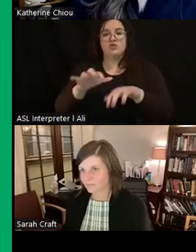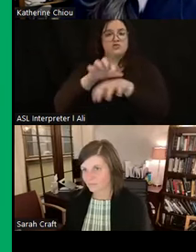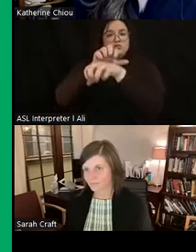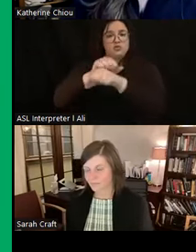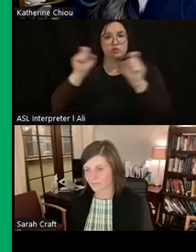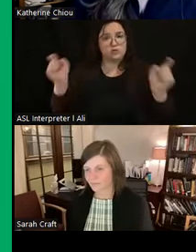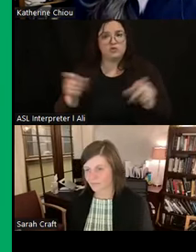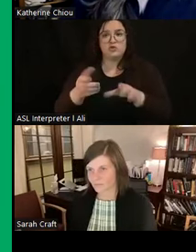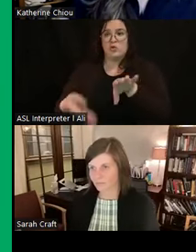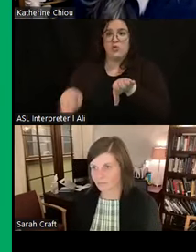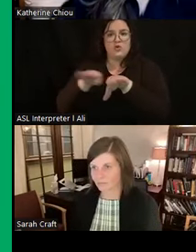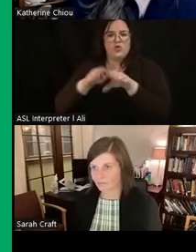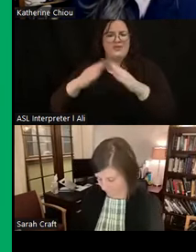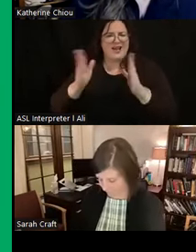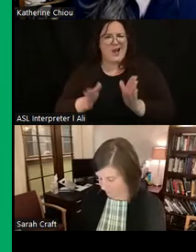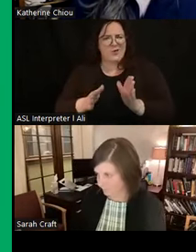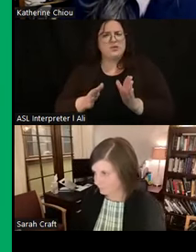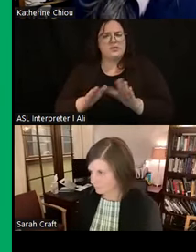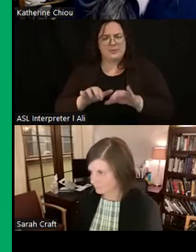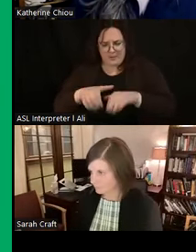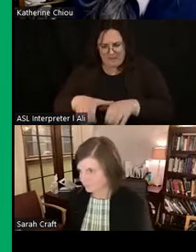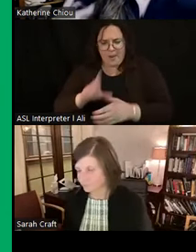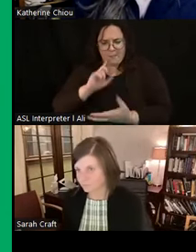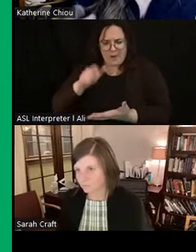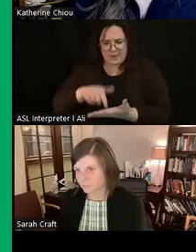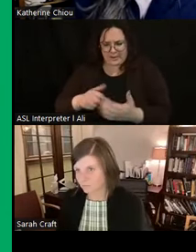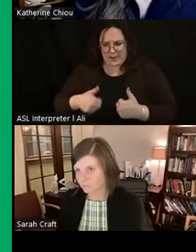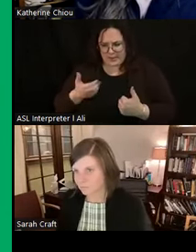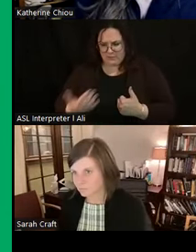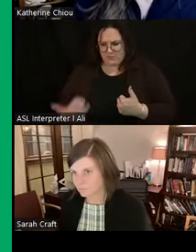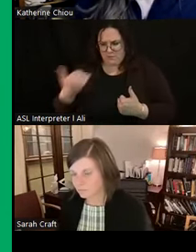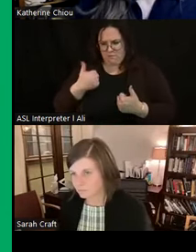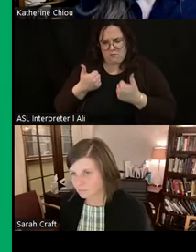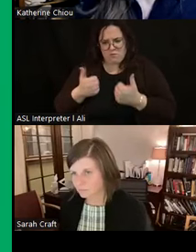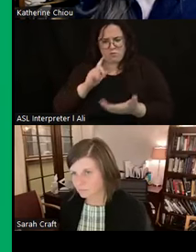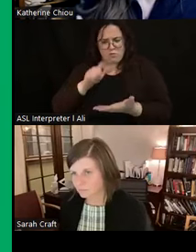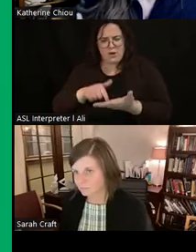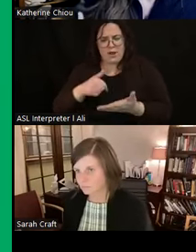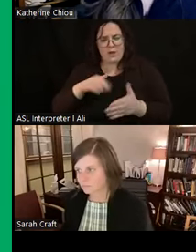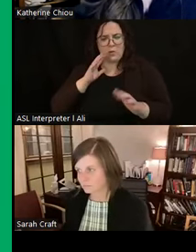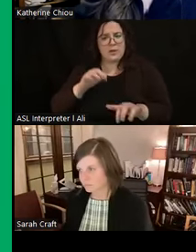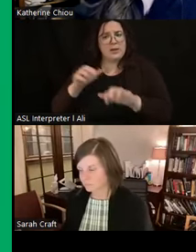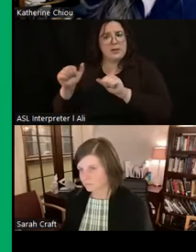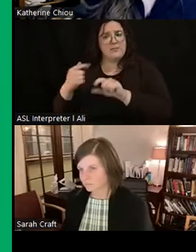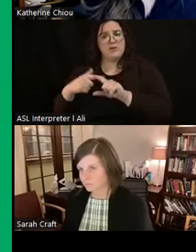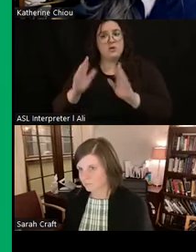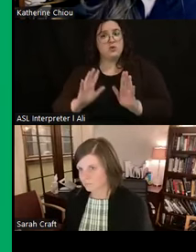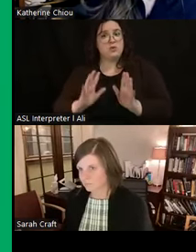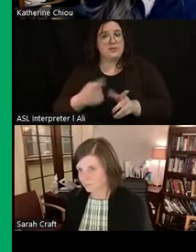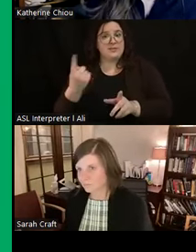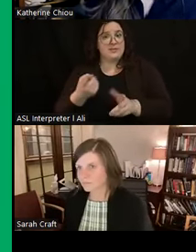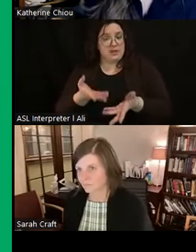that there was sort of this moment of recognizing that they were going to leave and wanting to leave something perhaps behind